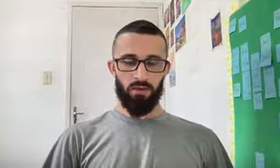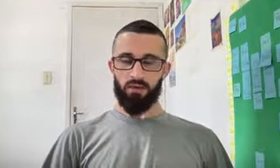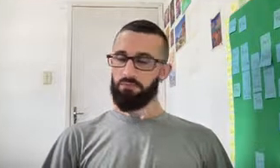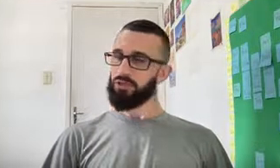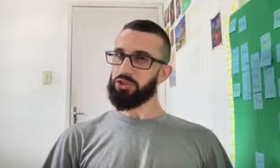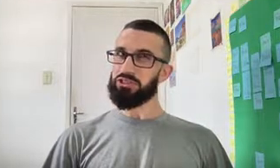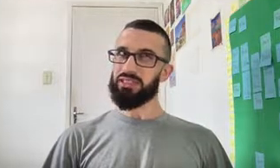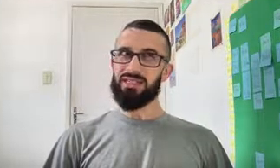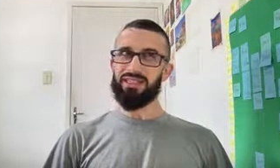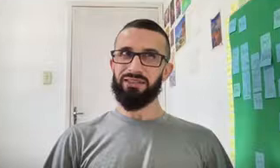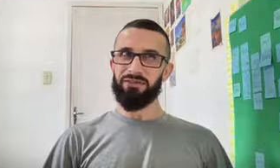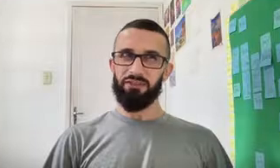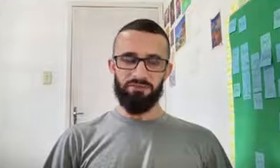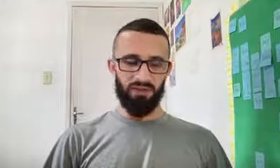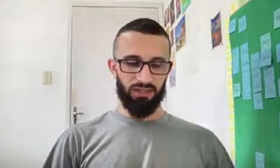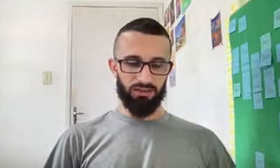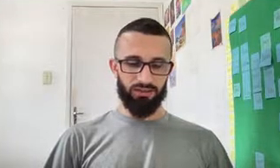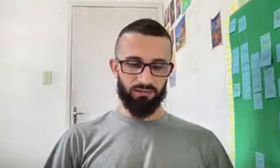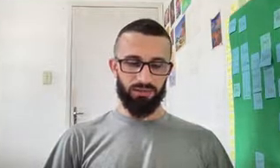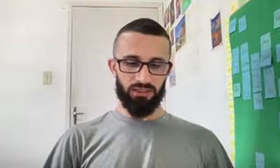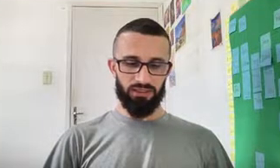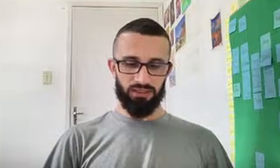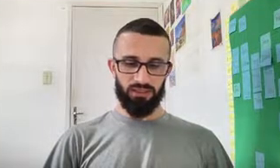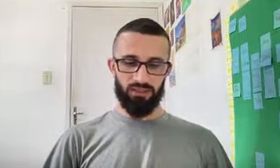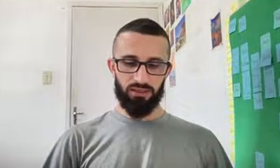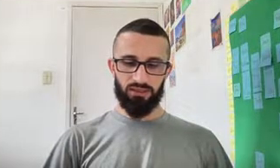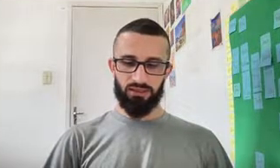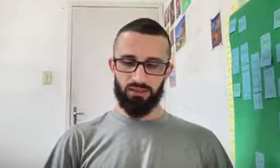She Didn't Like It Very Much